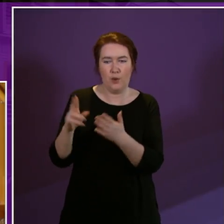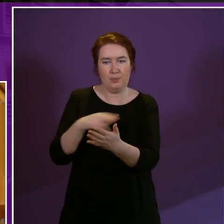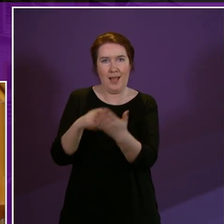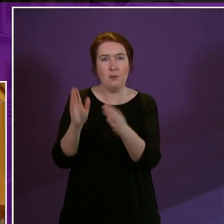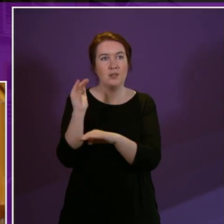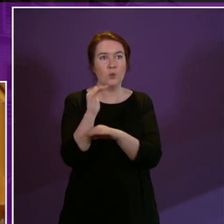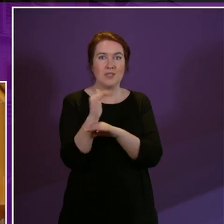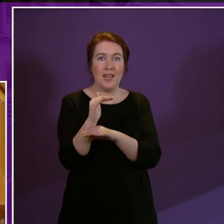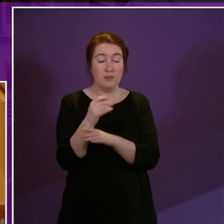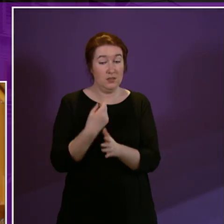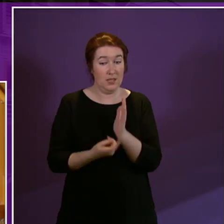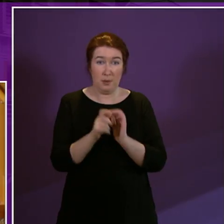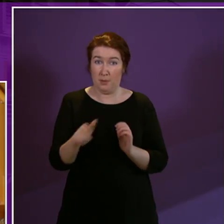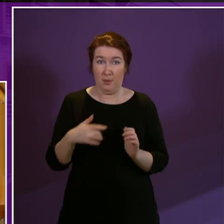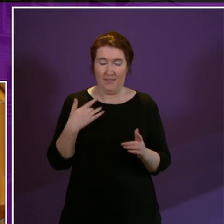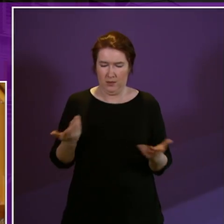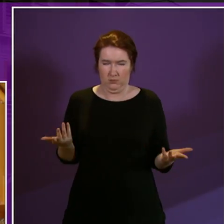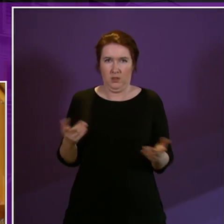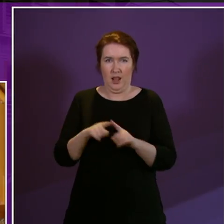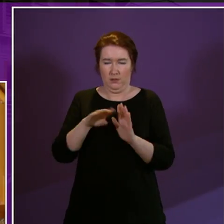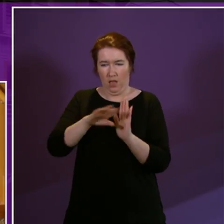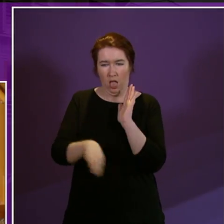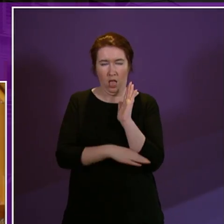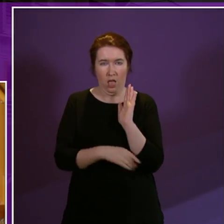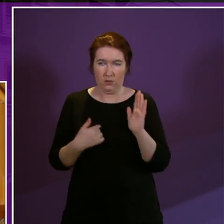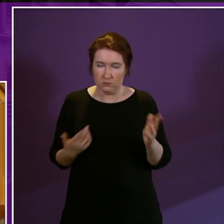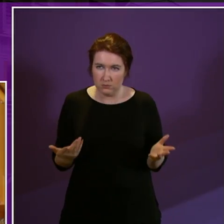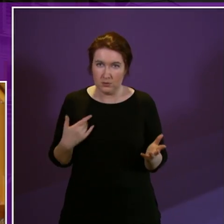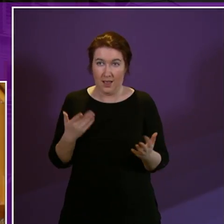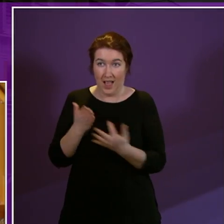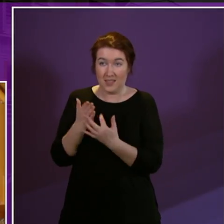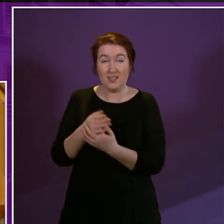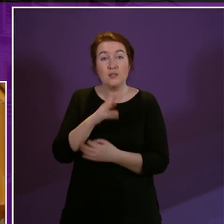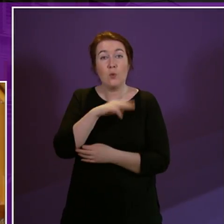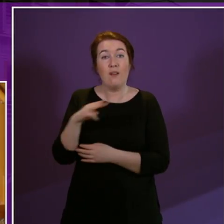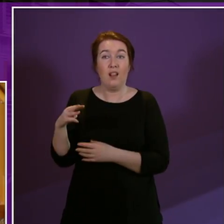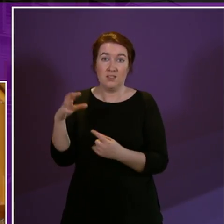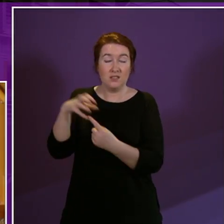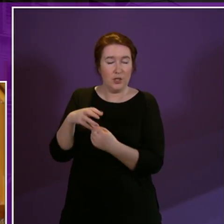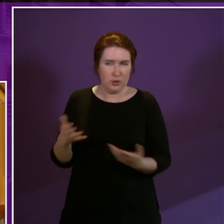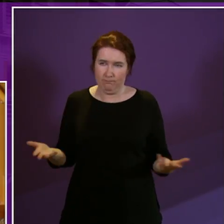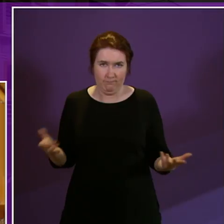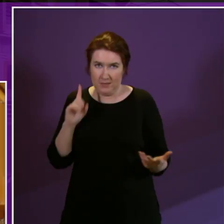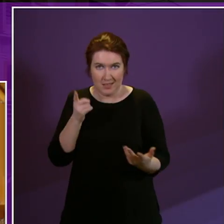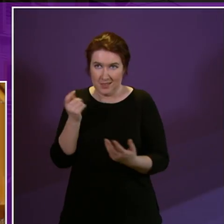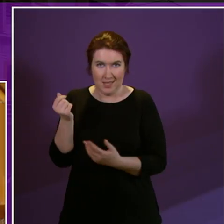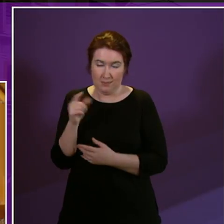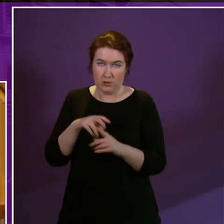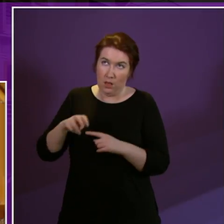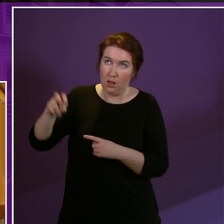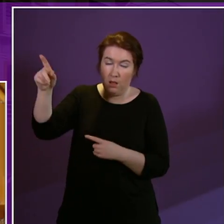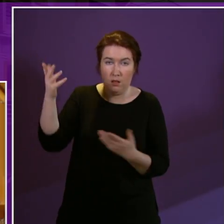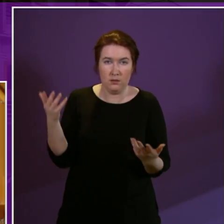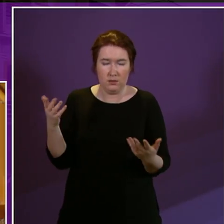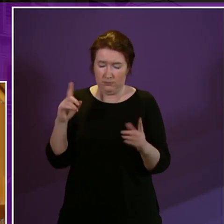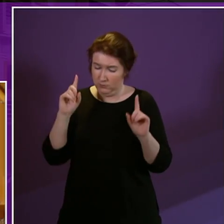Edinburgh feel they've been effectively made second-class citizens when accessing Waverley Station this is totally unacceptable and must